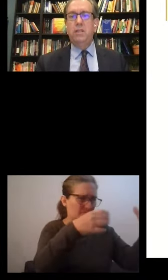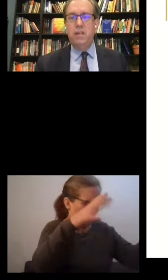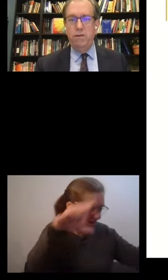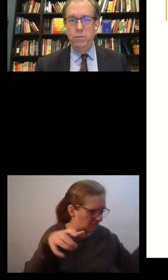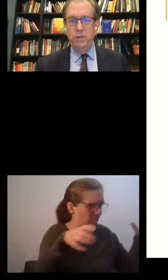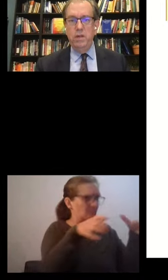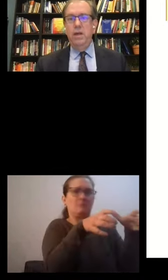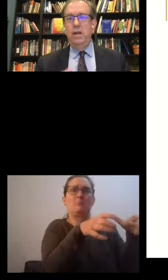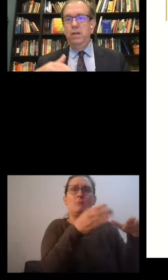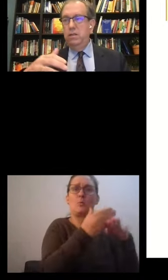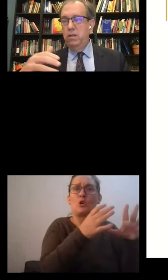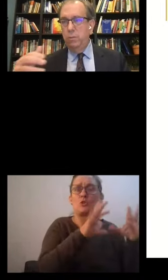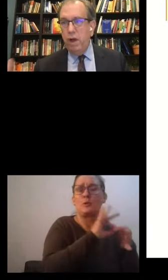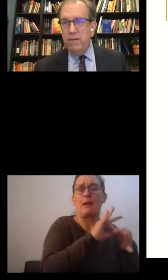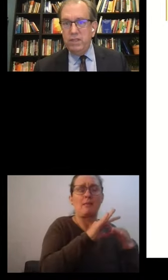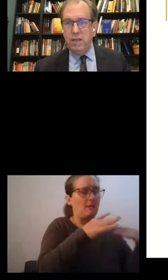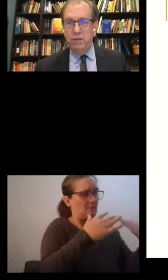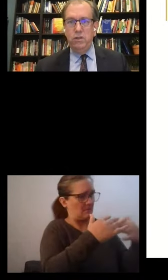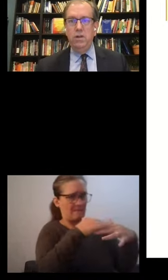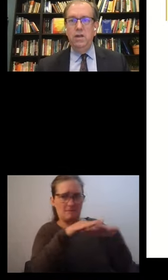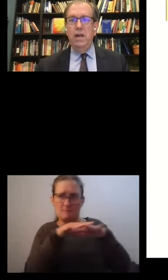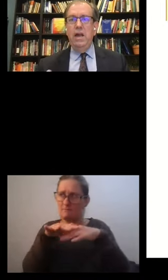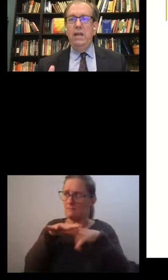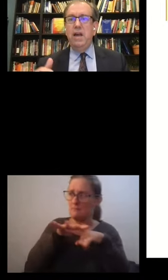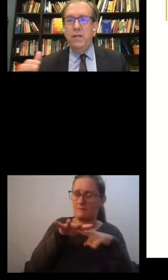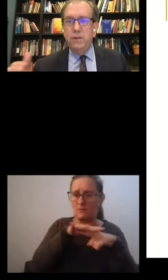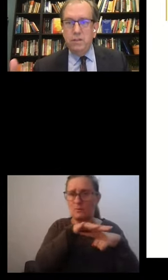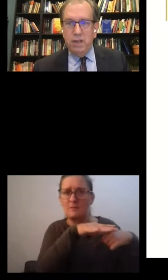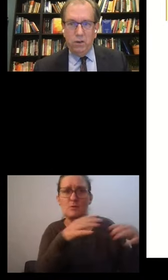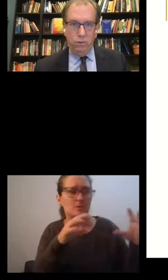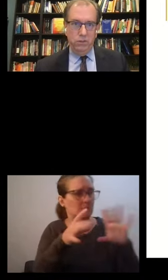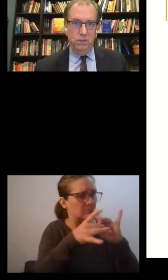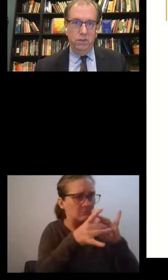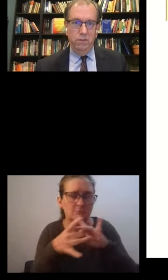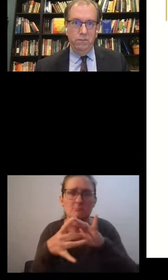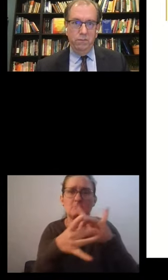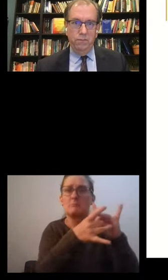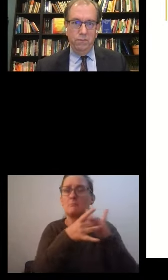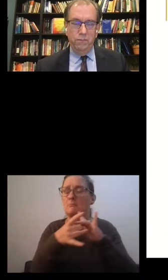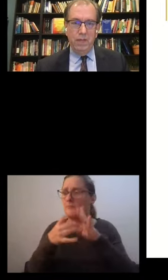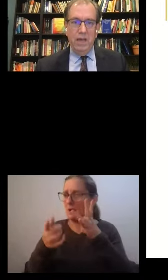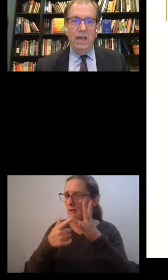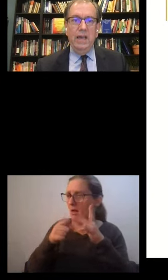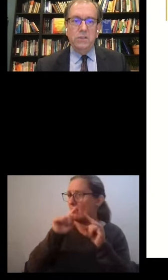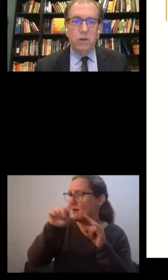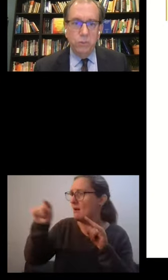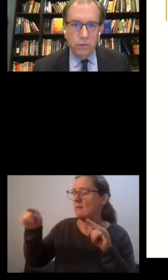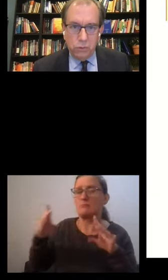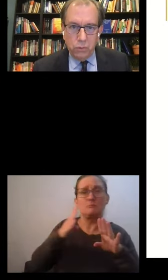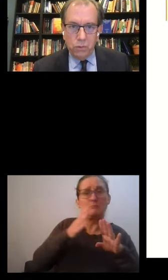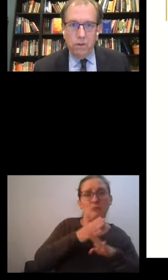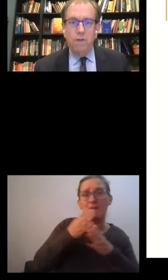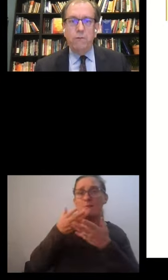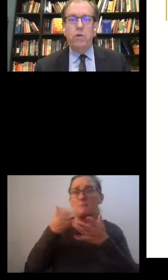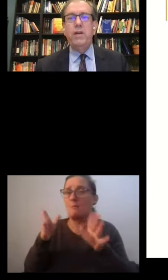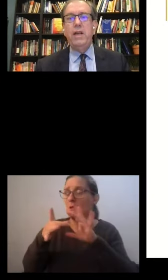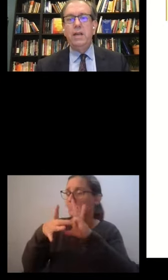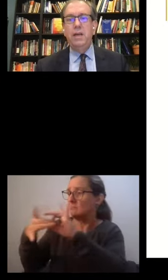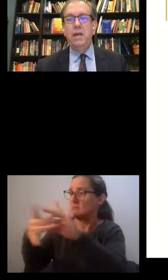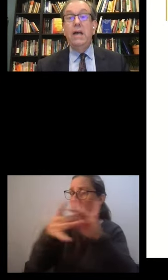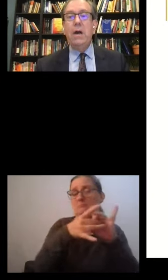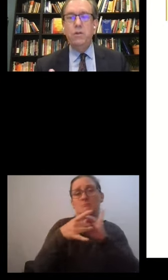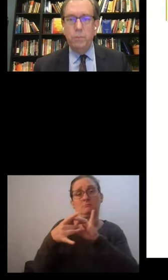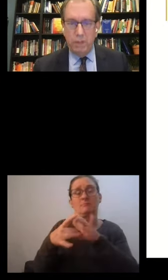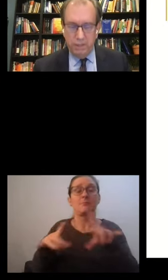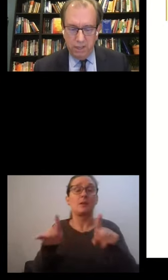across government to the private sector and other stakeholders. It's also a tool for